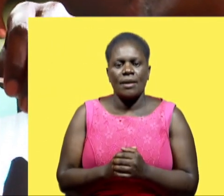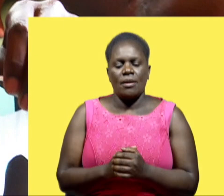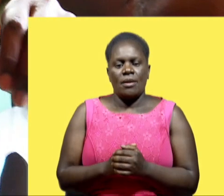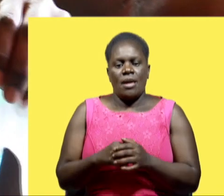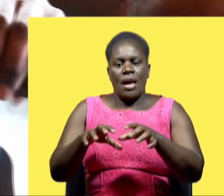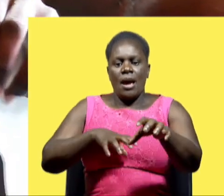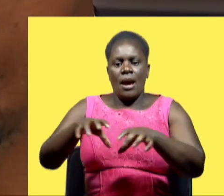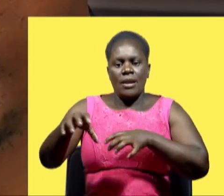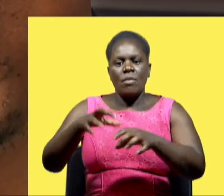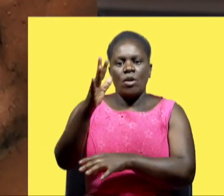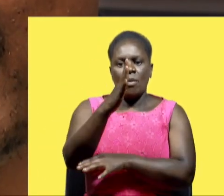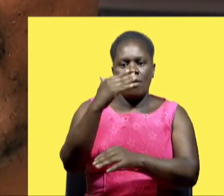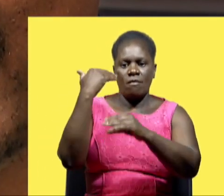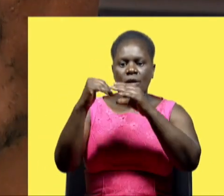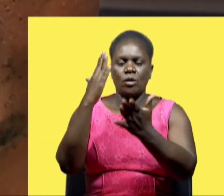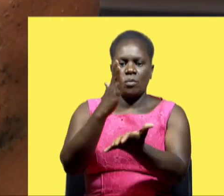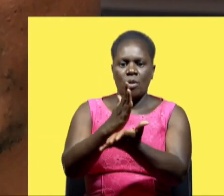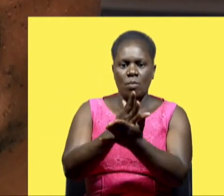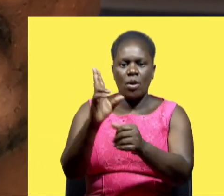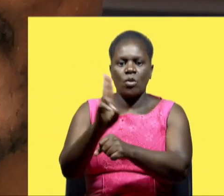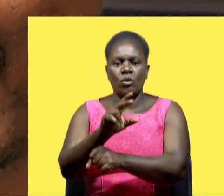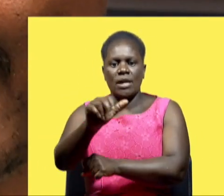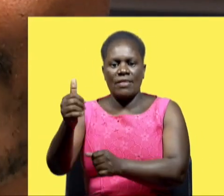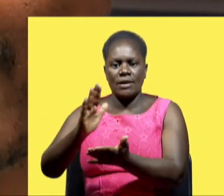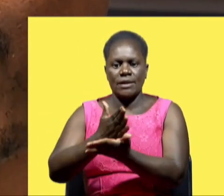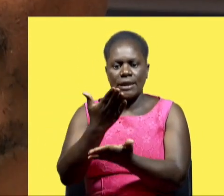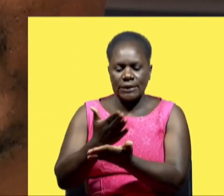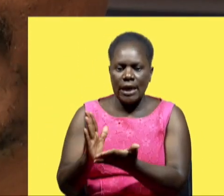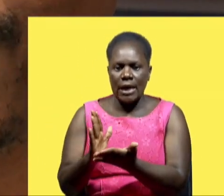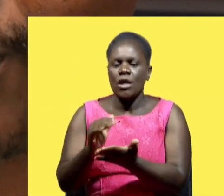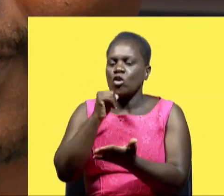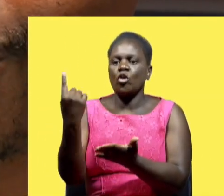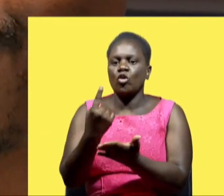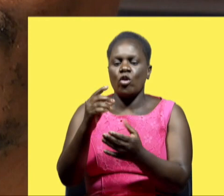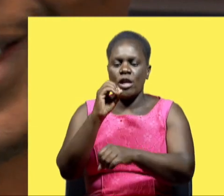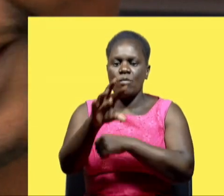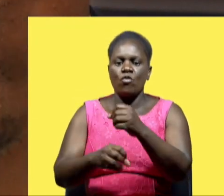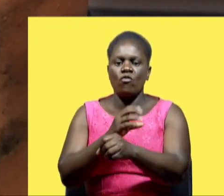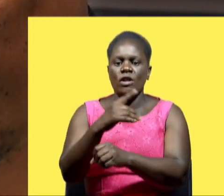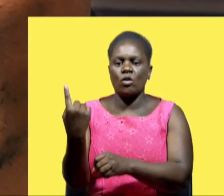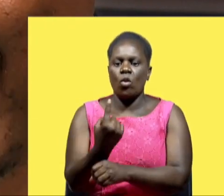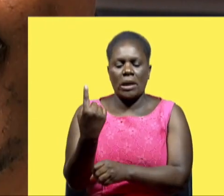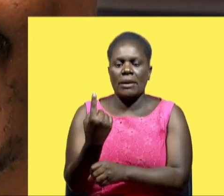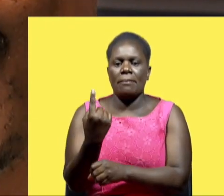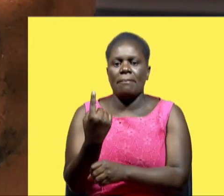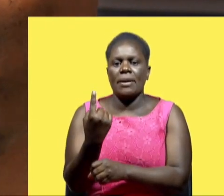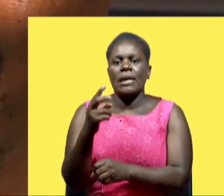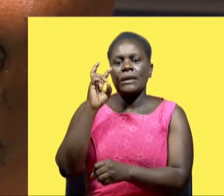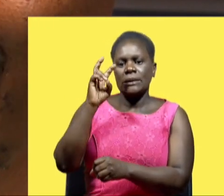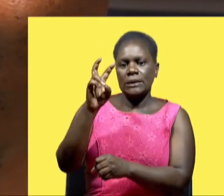worldwide we see that virtual reality has been used in other sectors apart from movies and also entertainment so to say